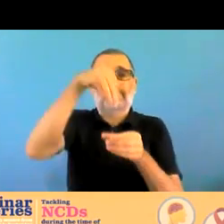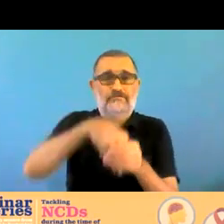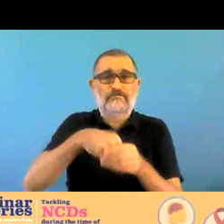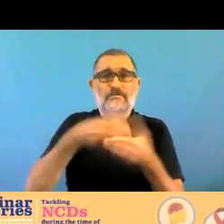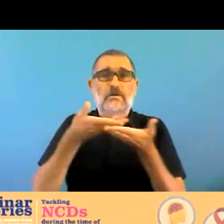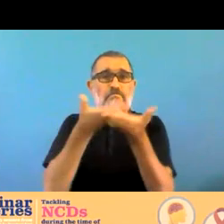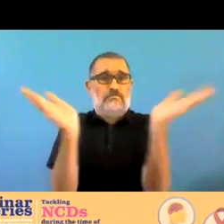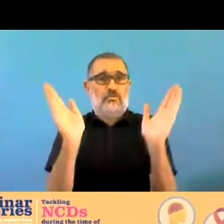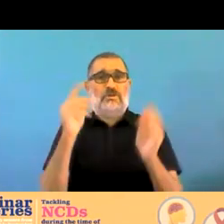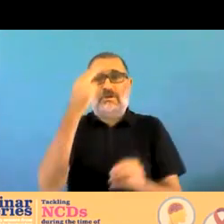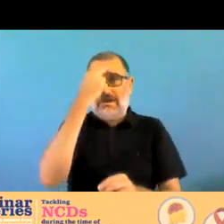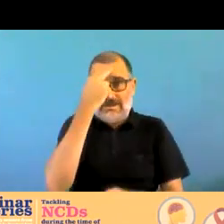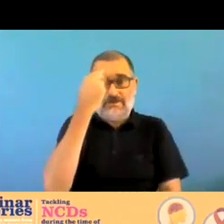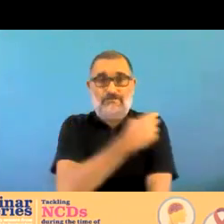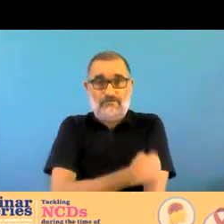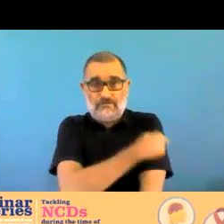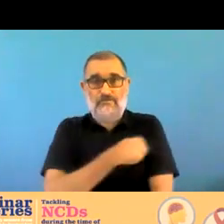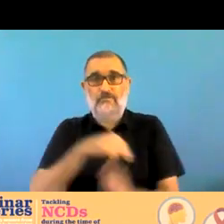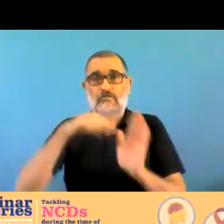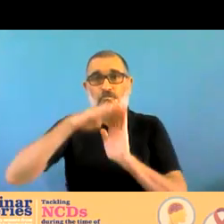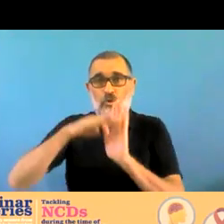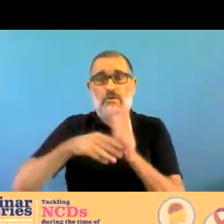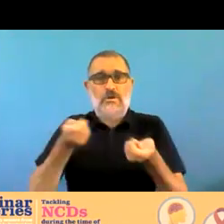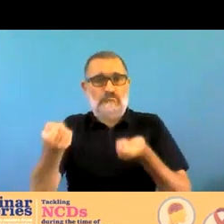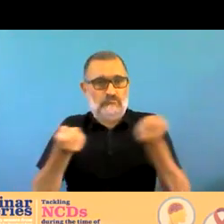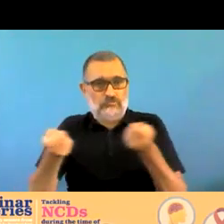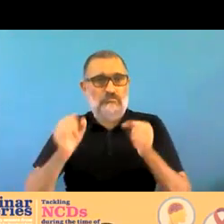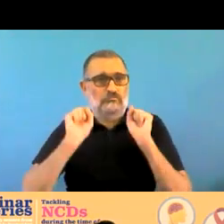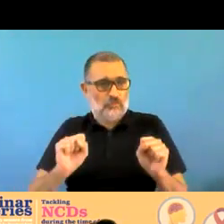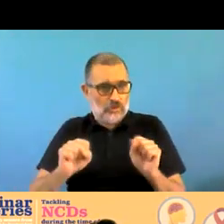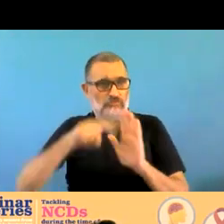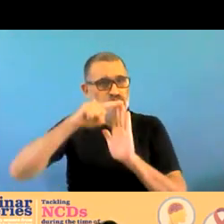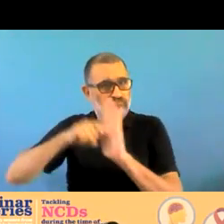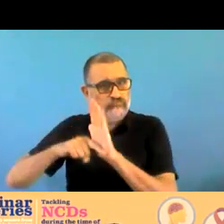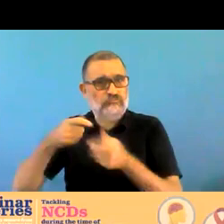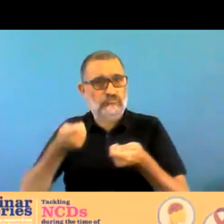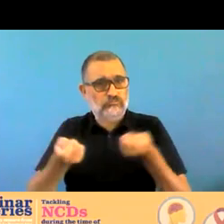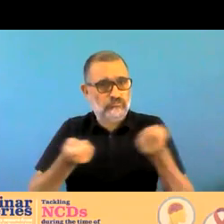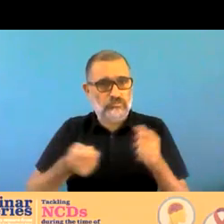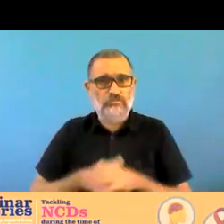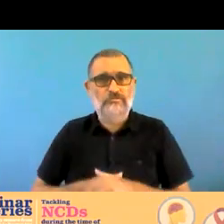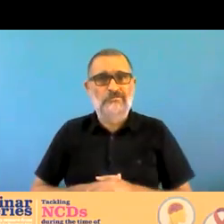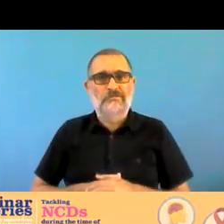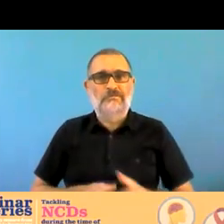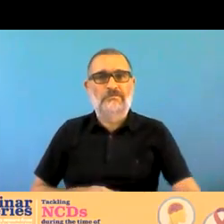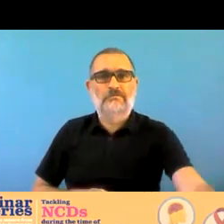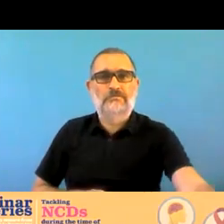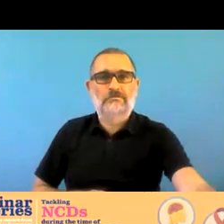for first level response those people with covid and otherwise affected